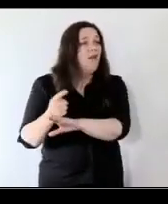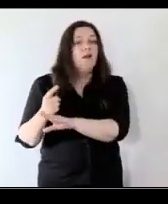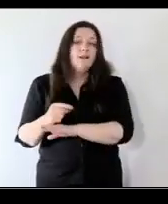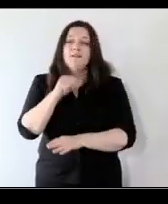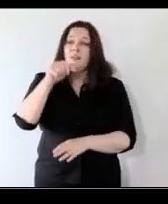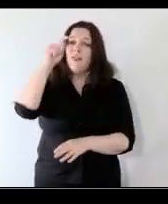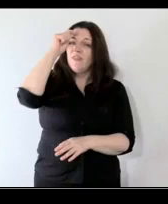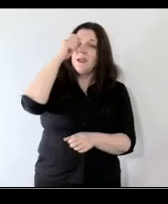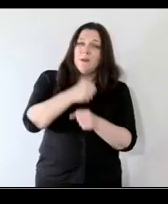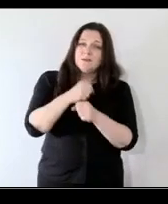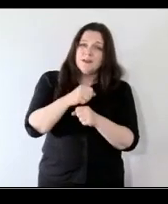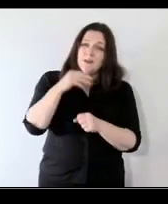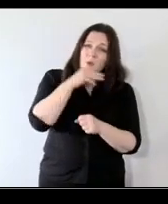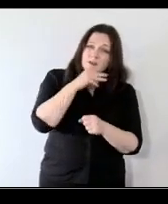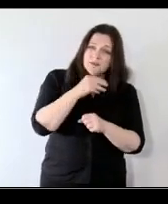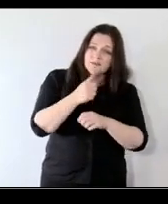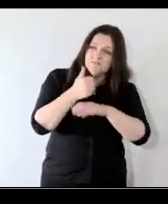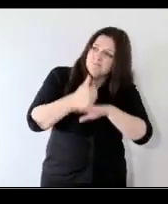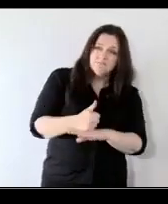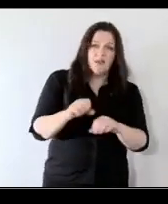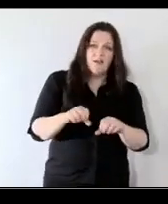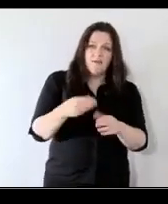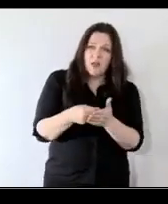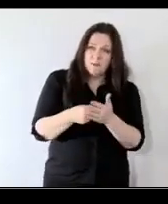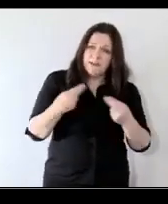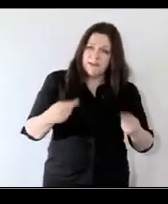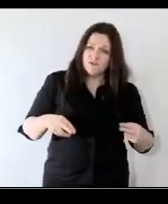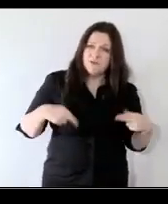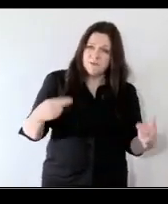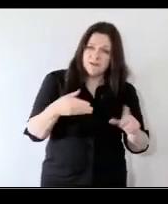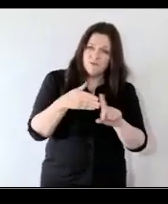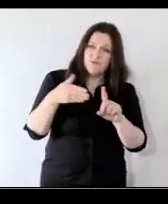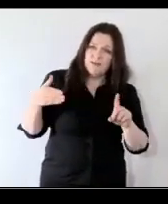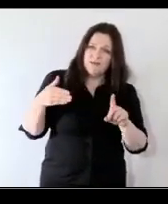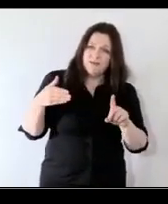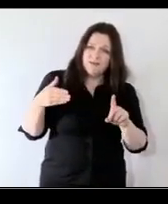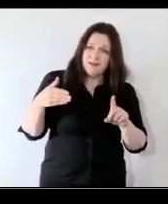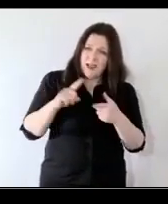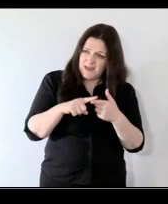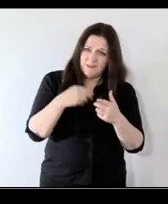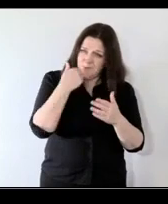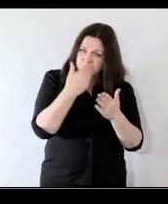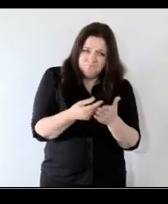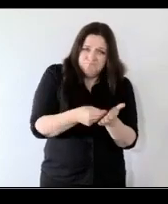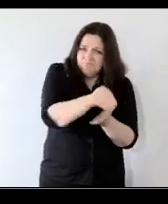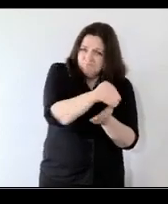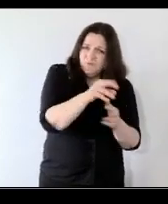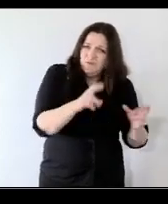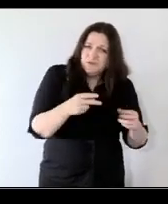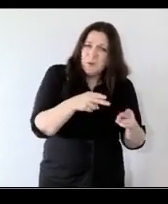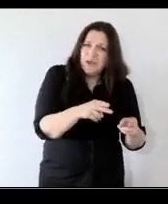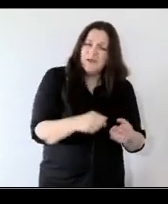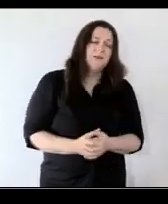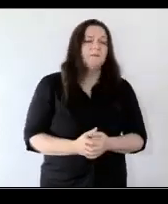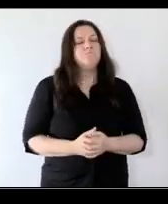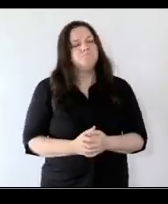not sectors of the economy that needed respect and recognition and recompensing properly um